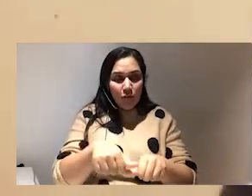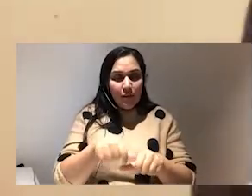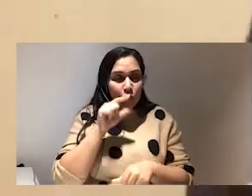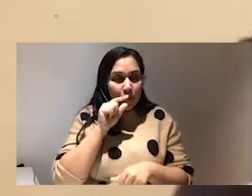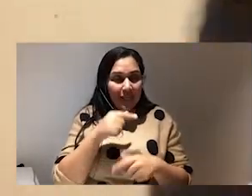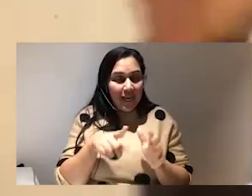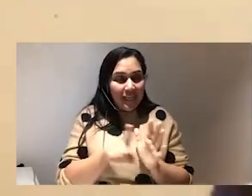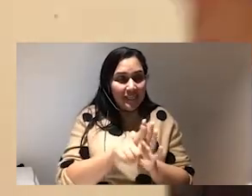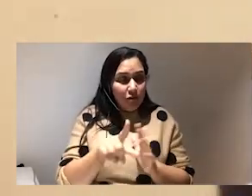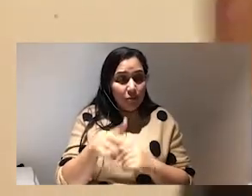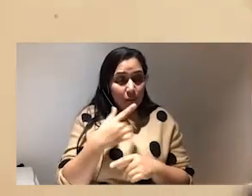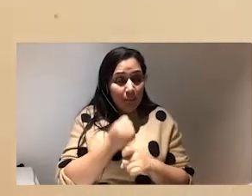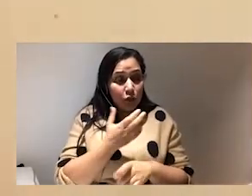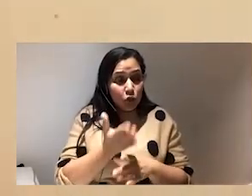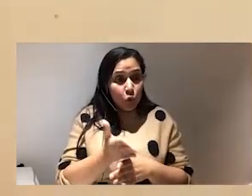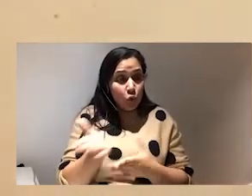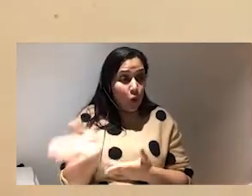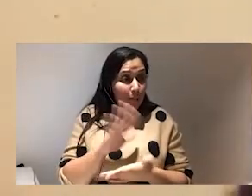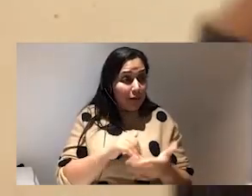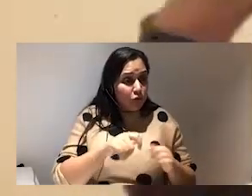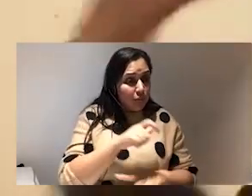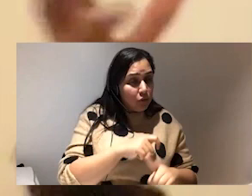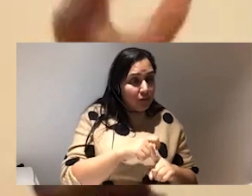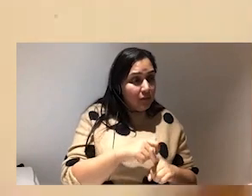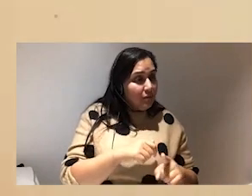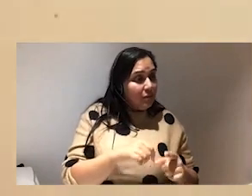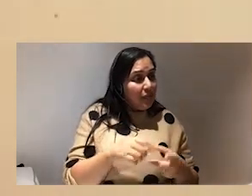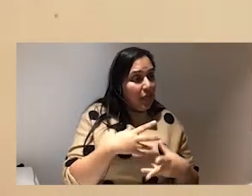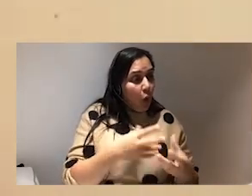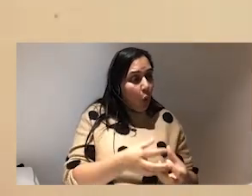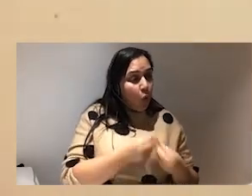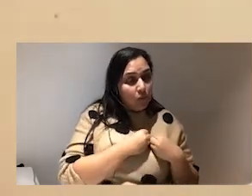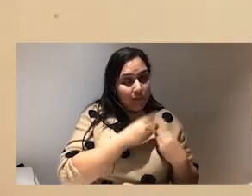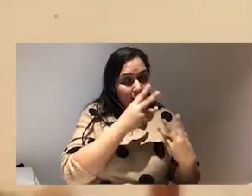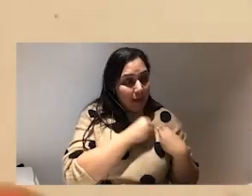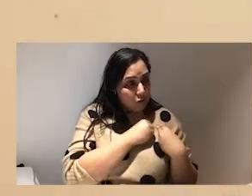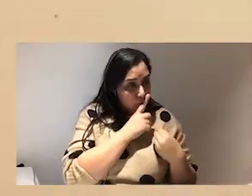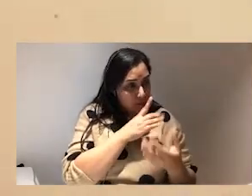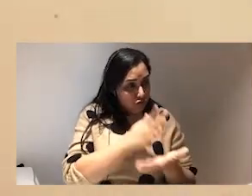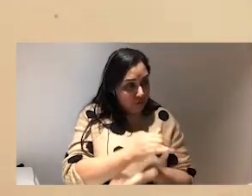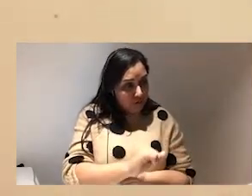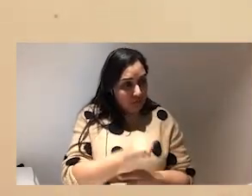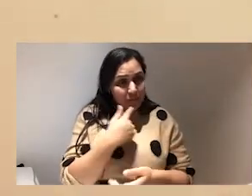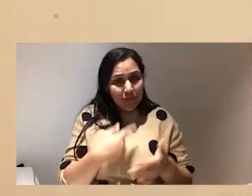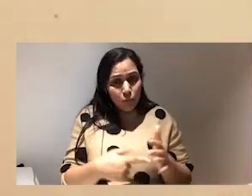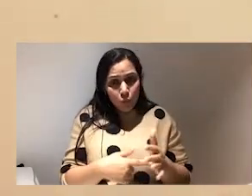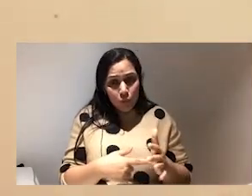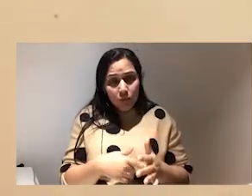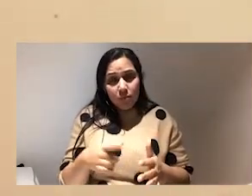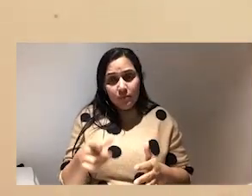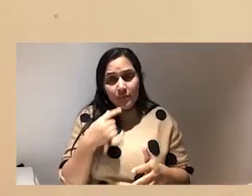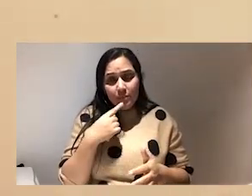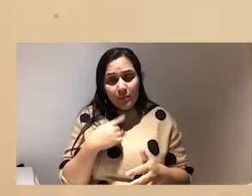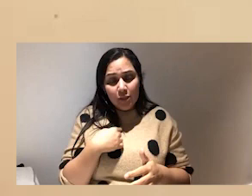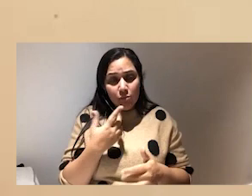community and making sure that they're holding you accountable and you can trust them is important i've had people say to me that recently